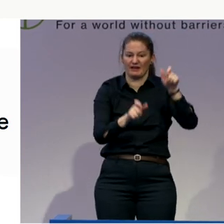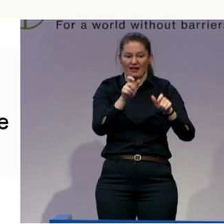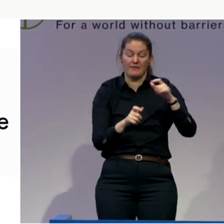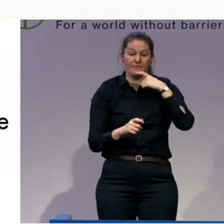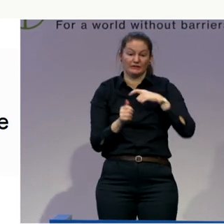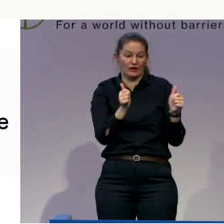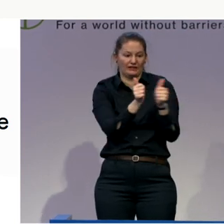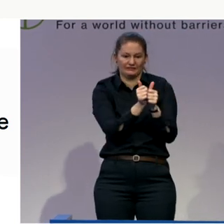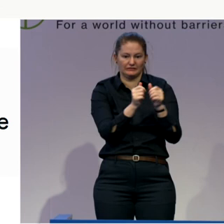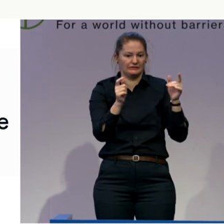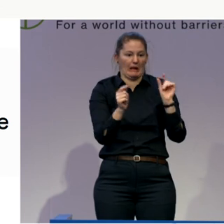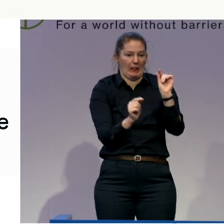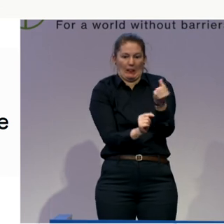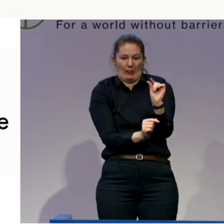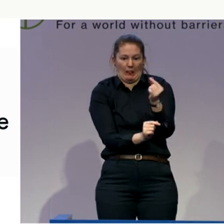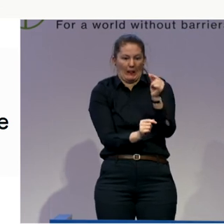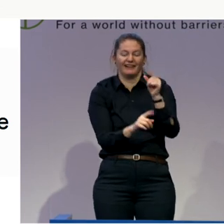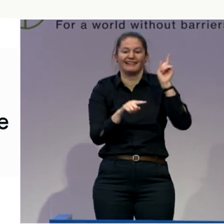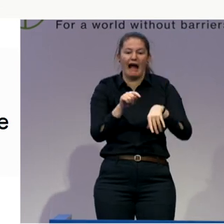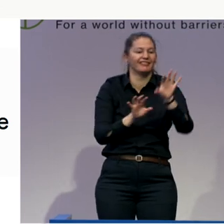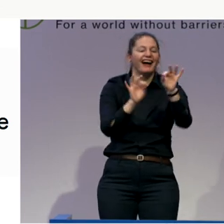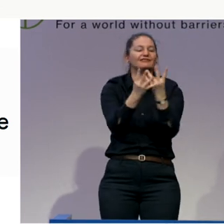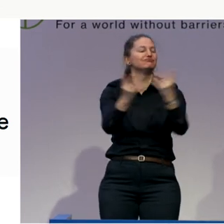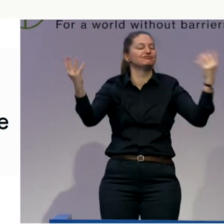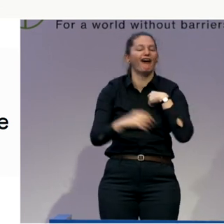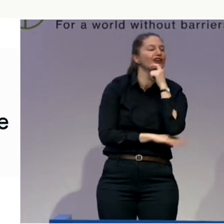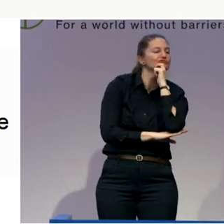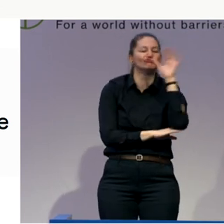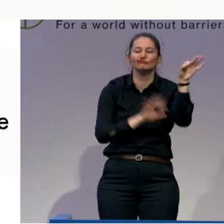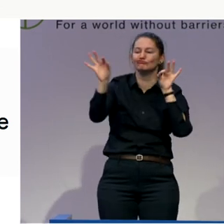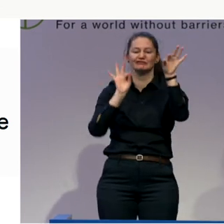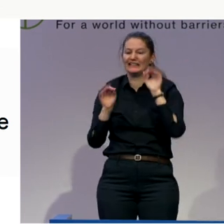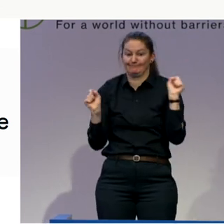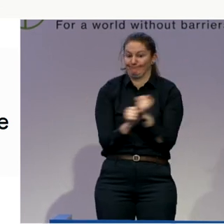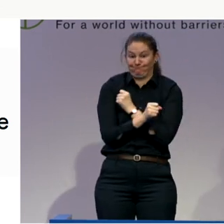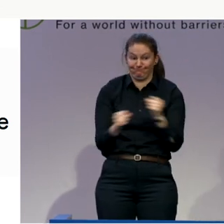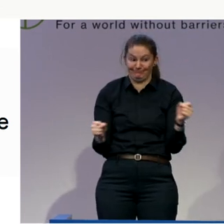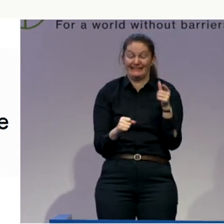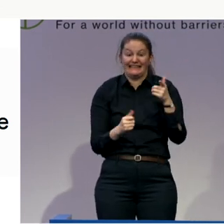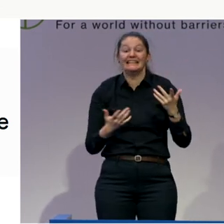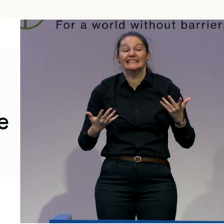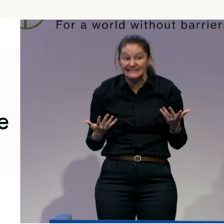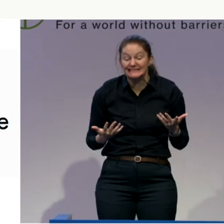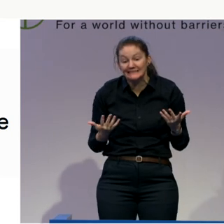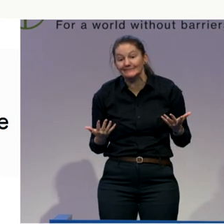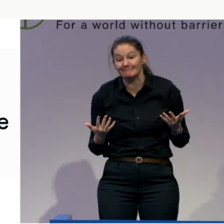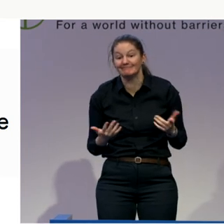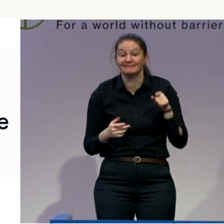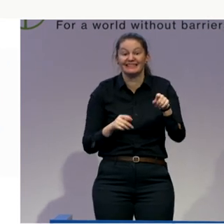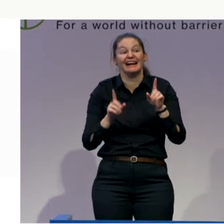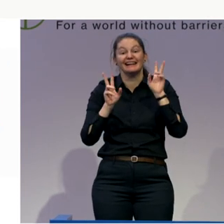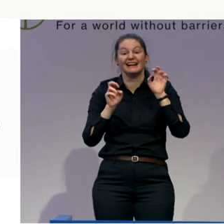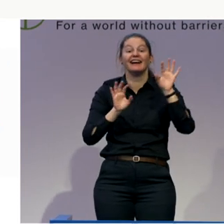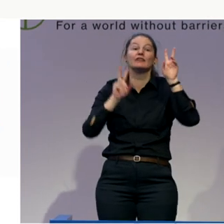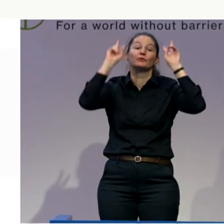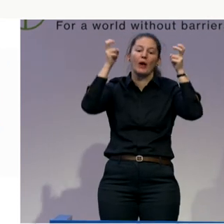at all. So the cash for care, the personalization doesn't work. And in order to make sure that we have enough workers in this